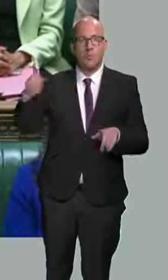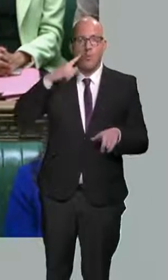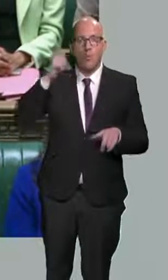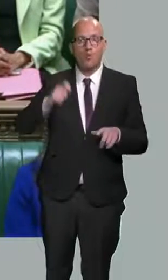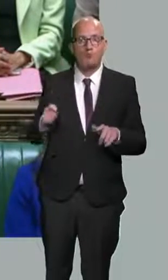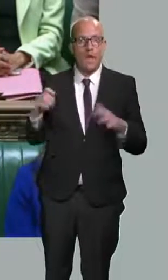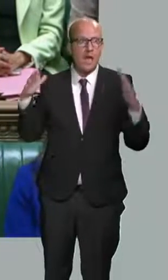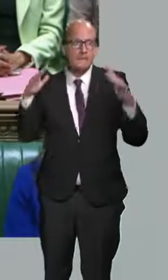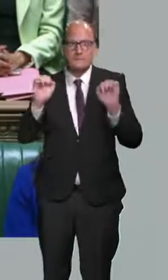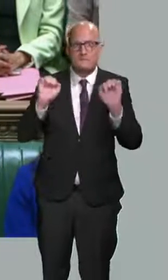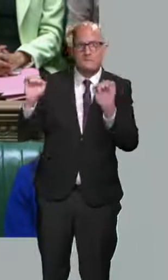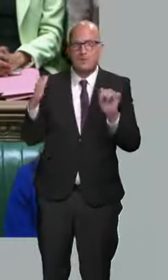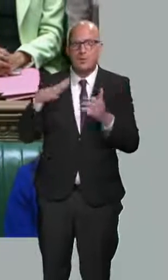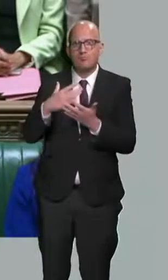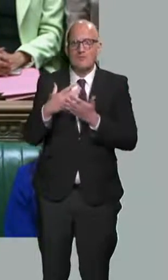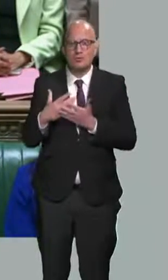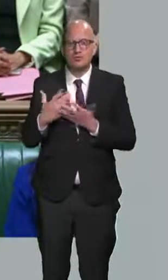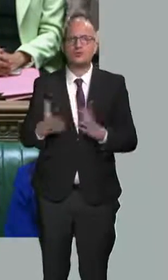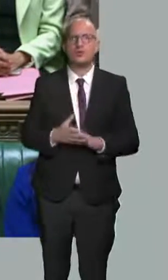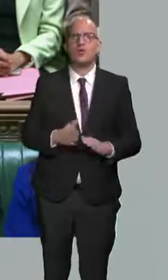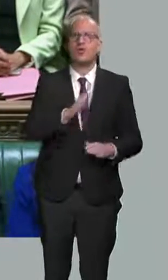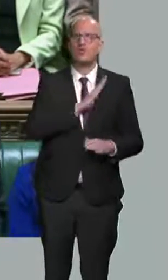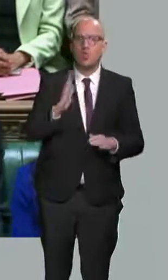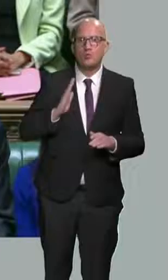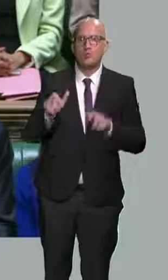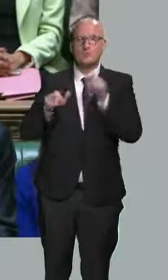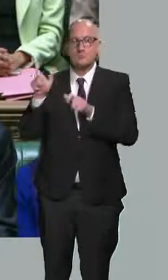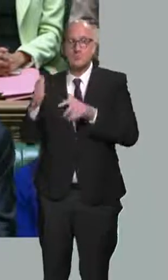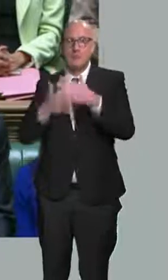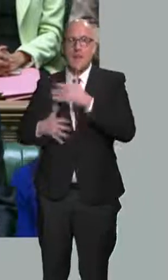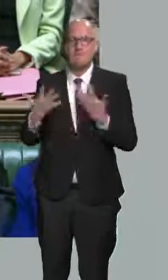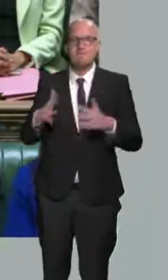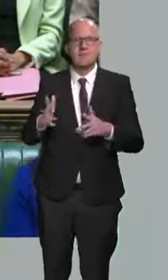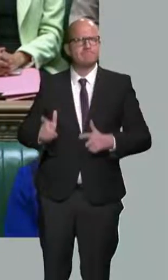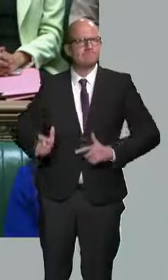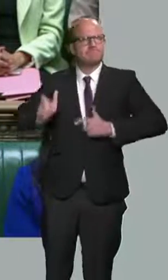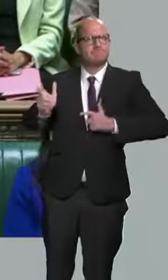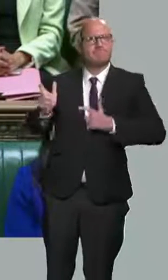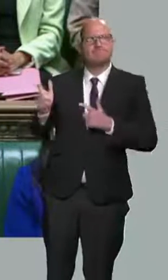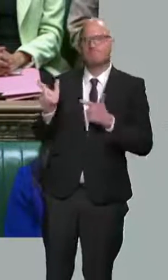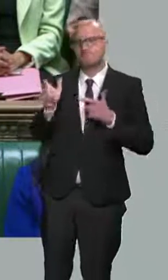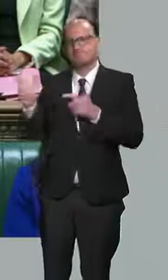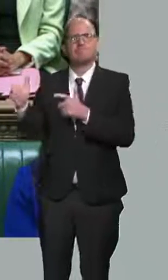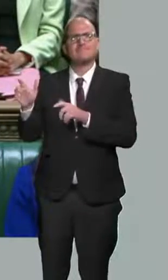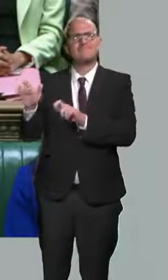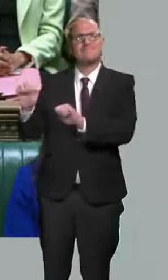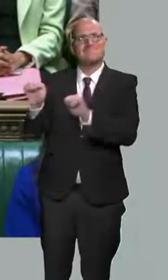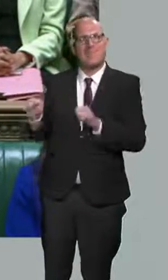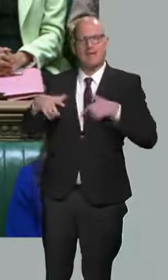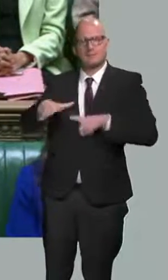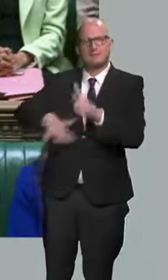protection. Soldiers and citizens alike have taken up arms to defend their land and families.